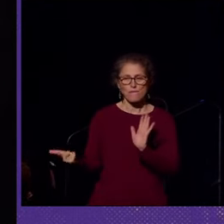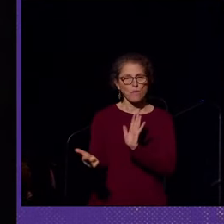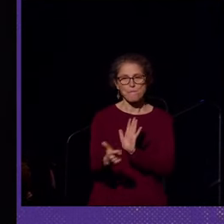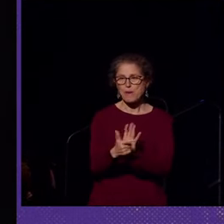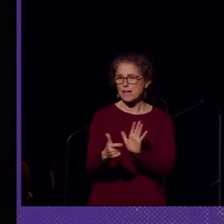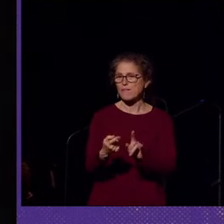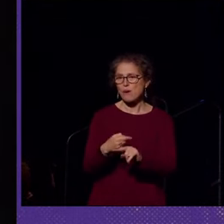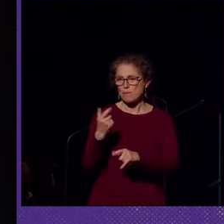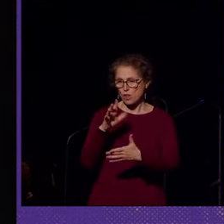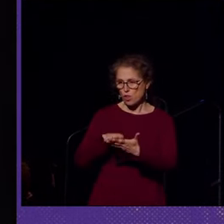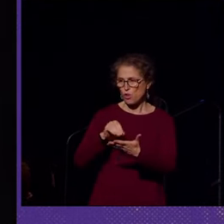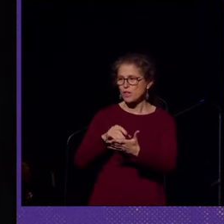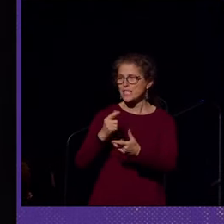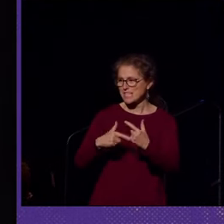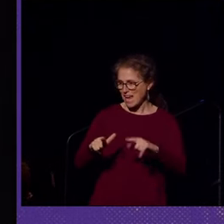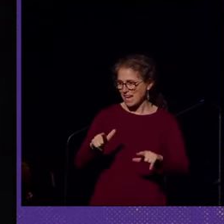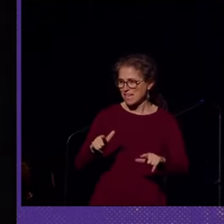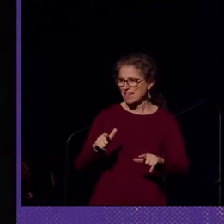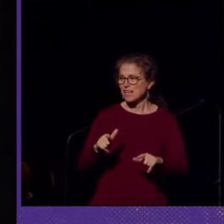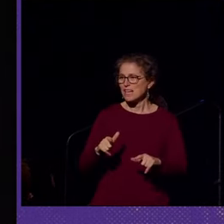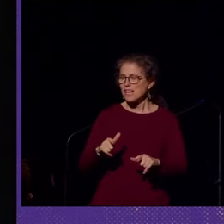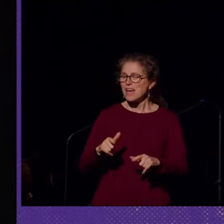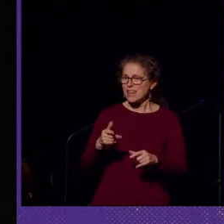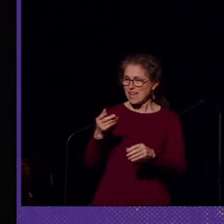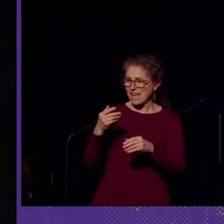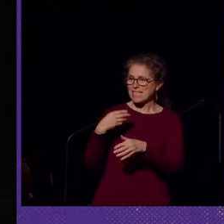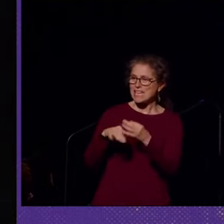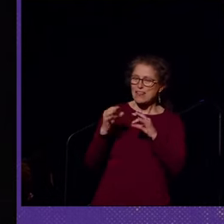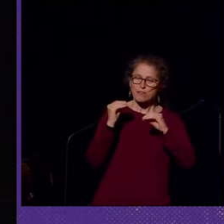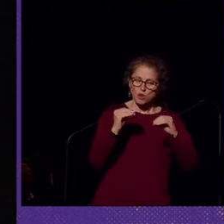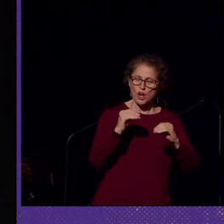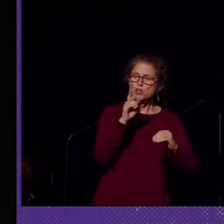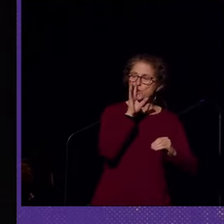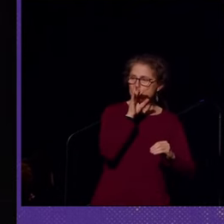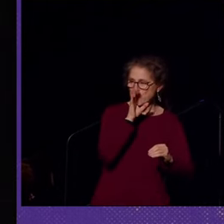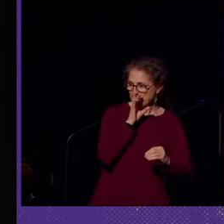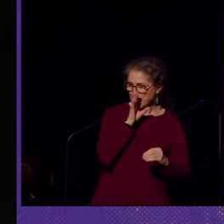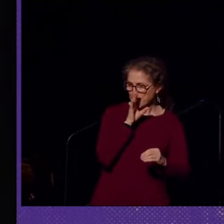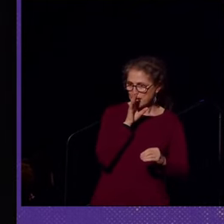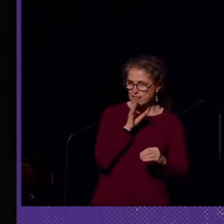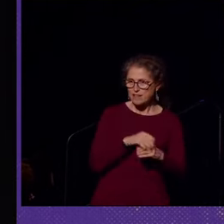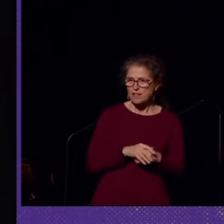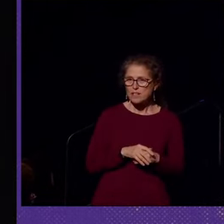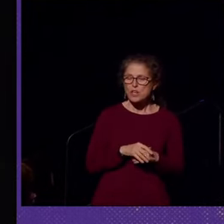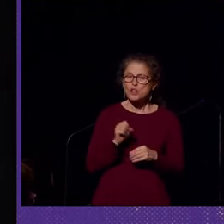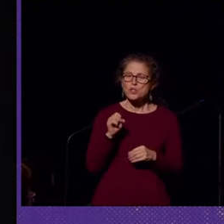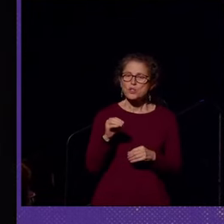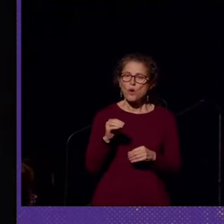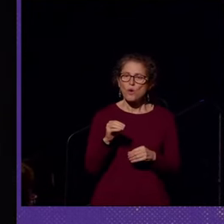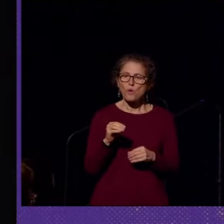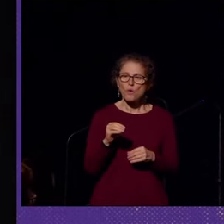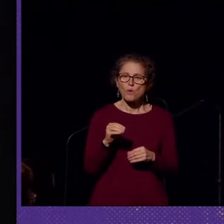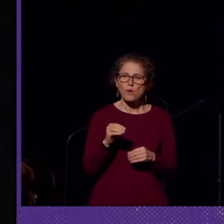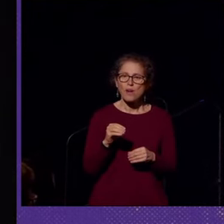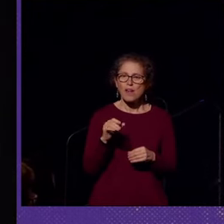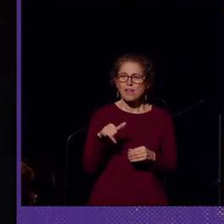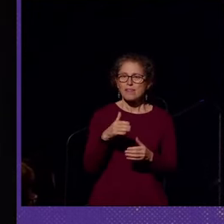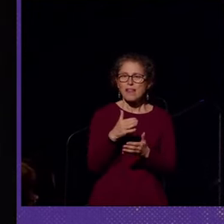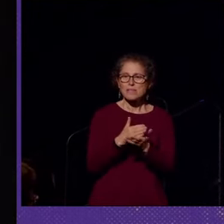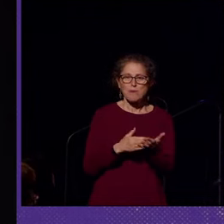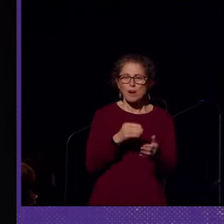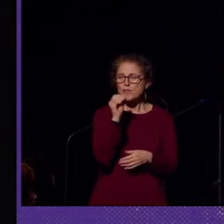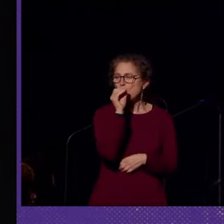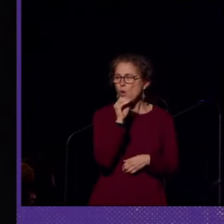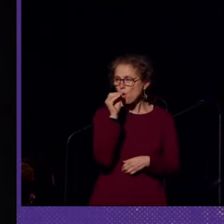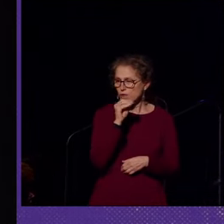signs but rather taught to learn to speak English. So hearing aids were part of the oralism